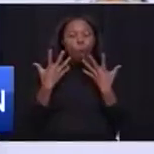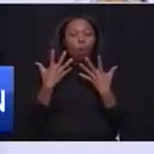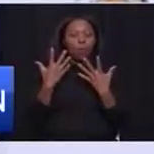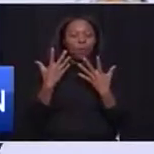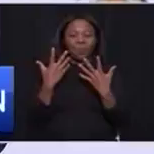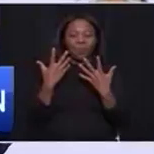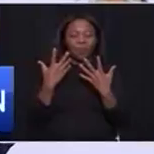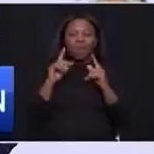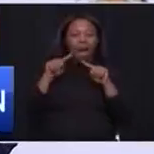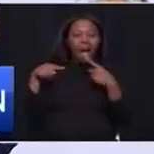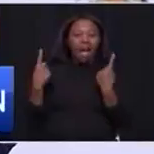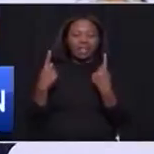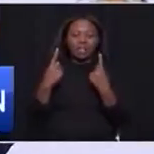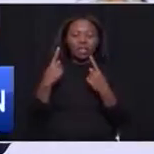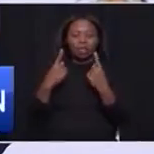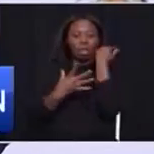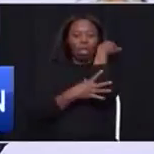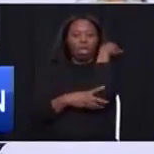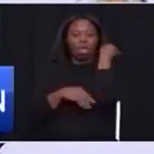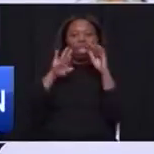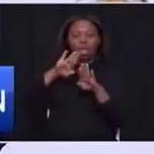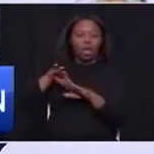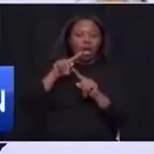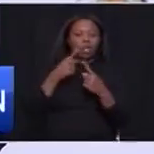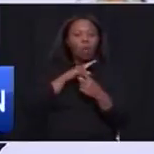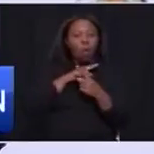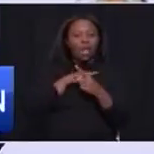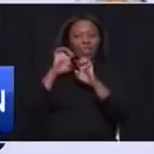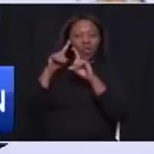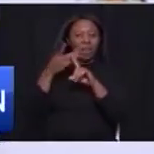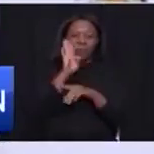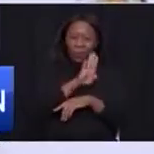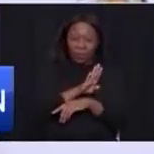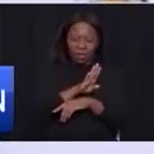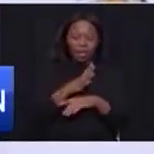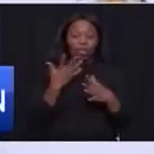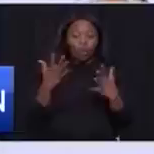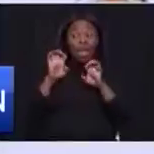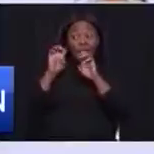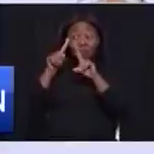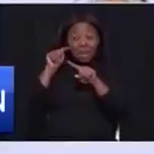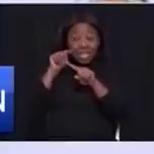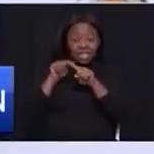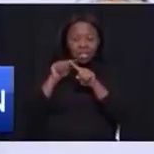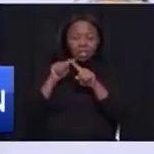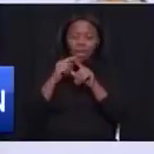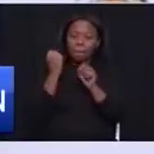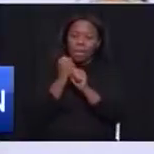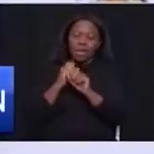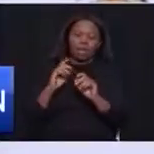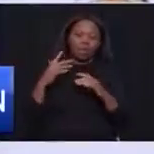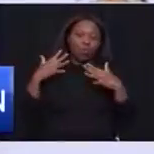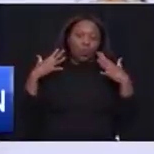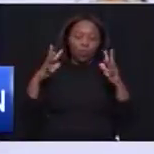out of poverty. So education makes a big difference in the lives and the potential of